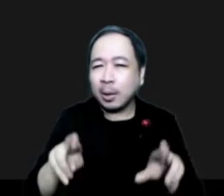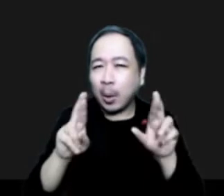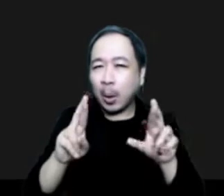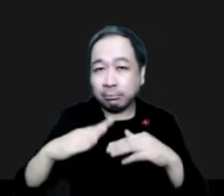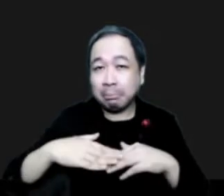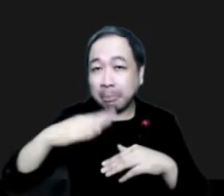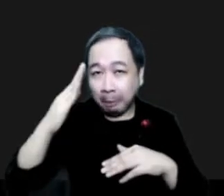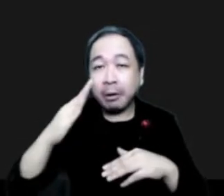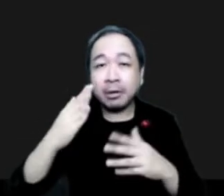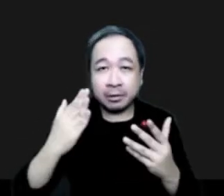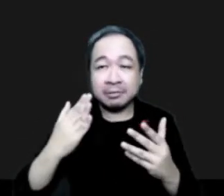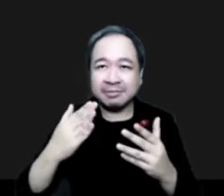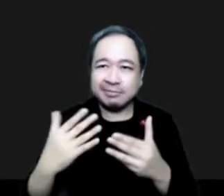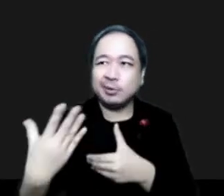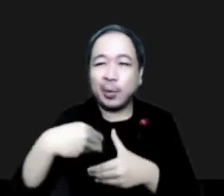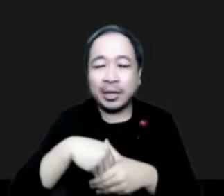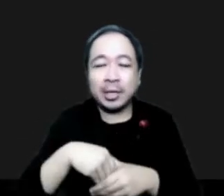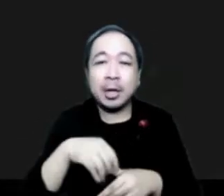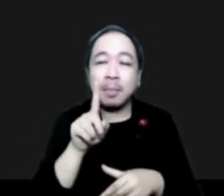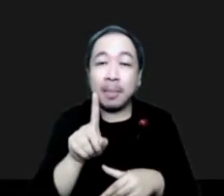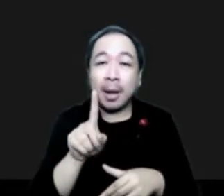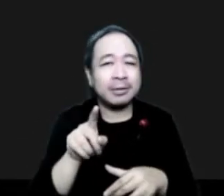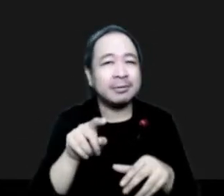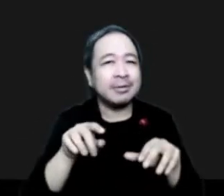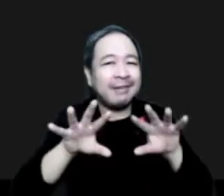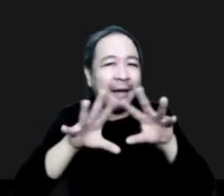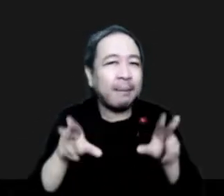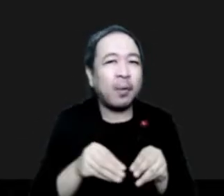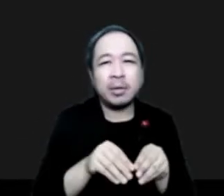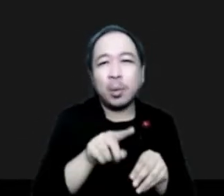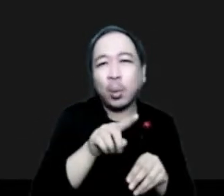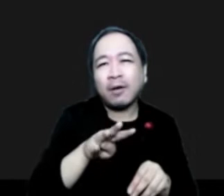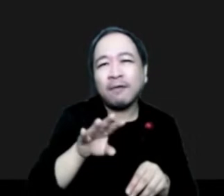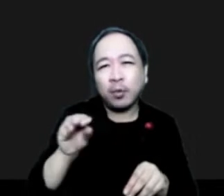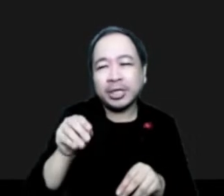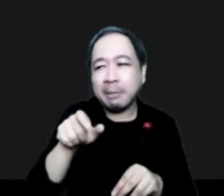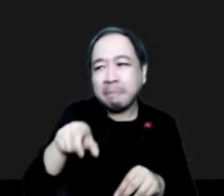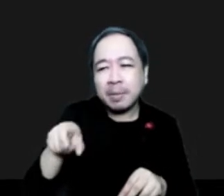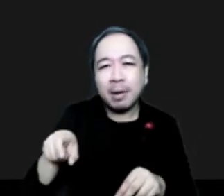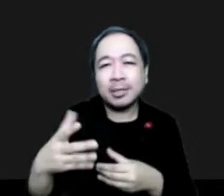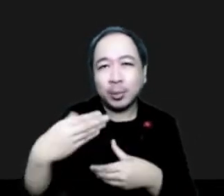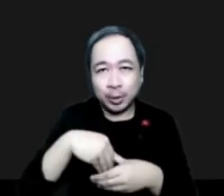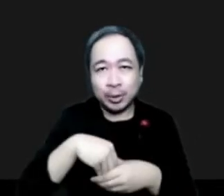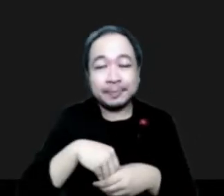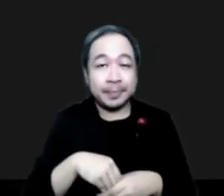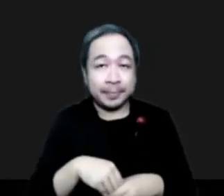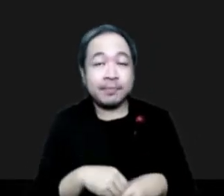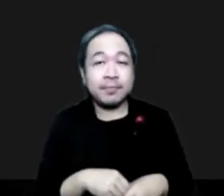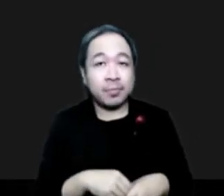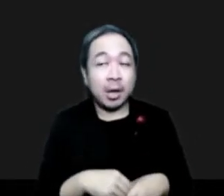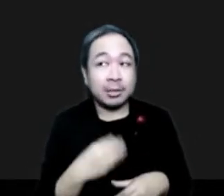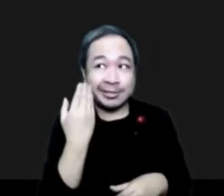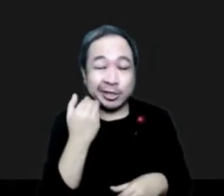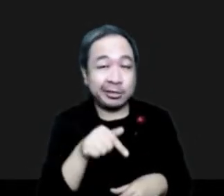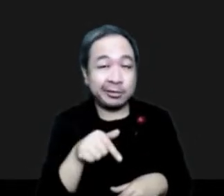we do provide an average of 140 IMET missions. And you heard Dennis's presentation of what happened in Western Canada.